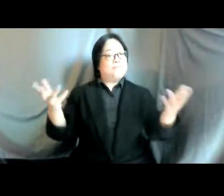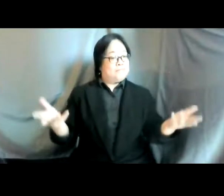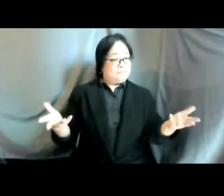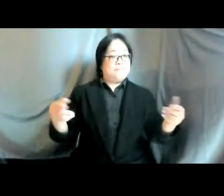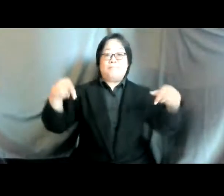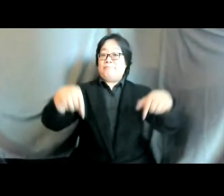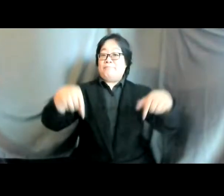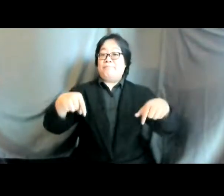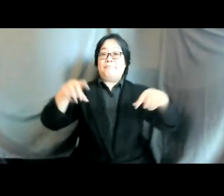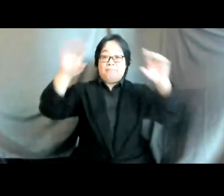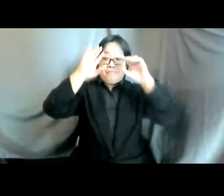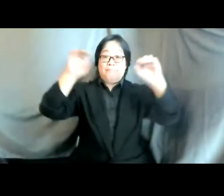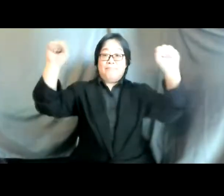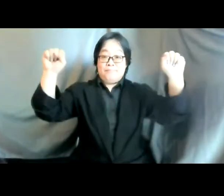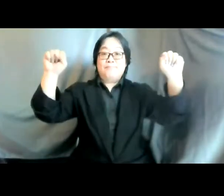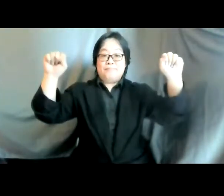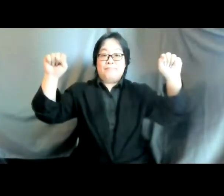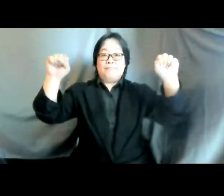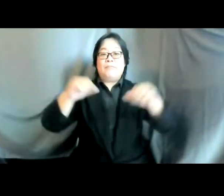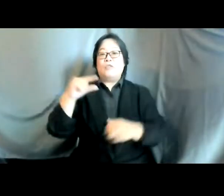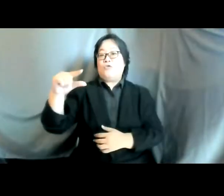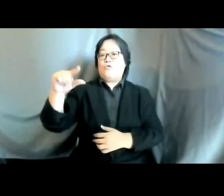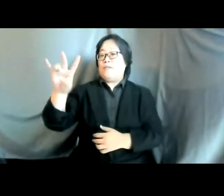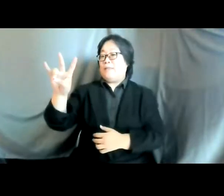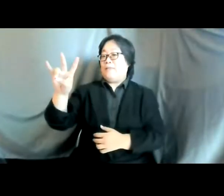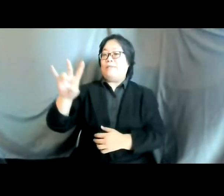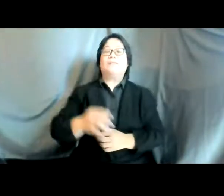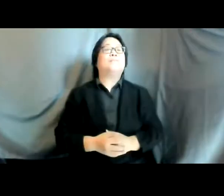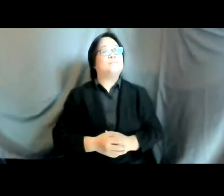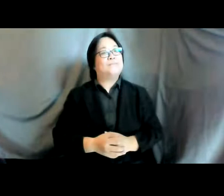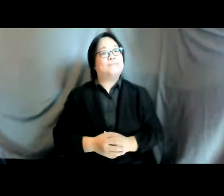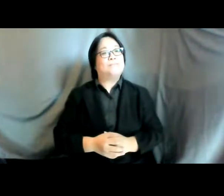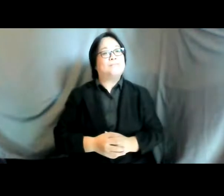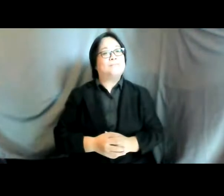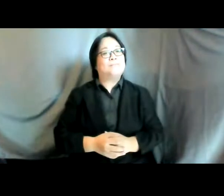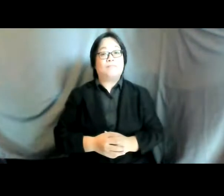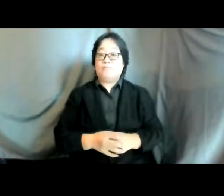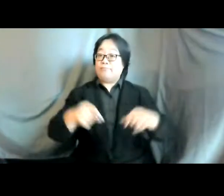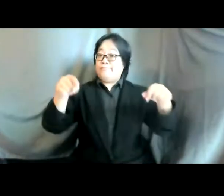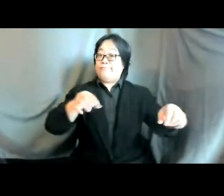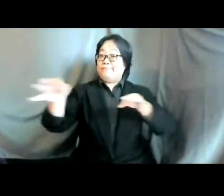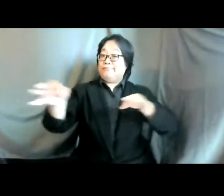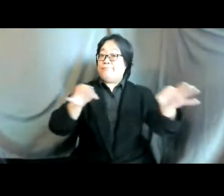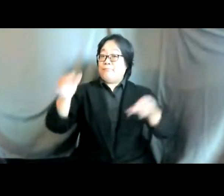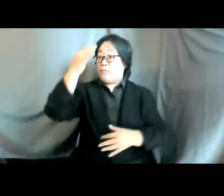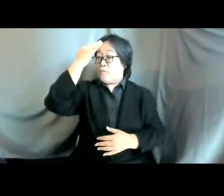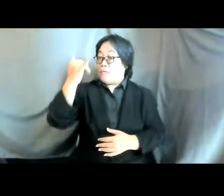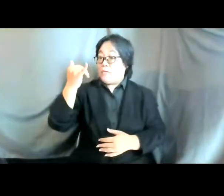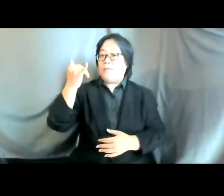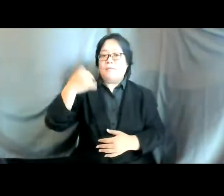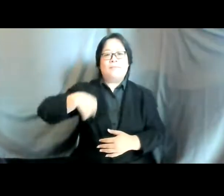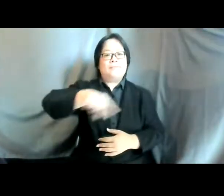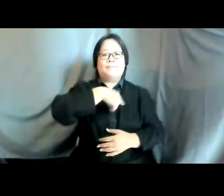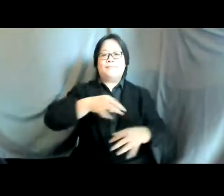presidency of the g7 so this is to explain why we have decided